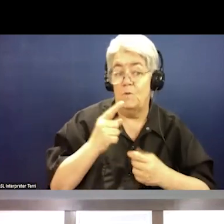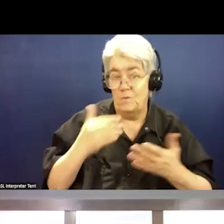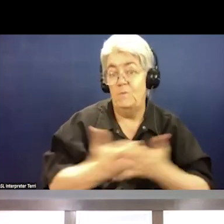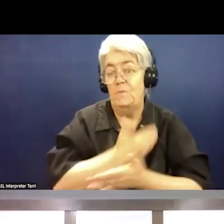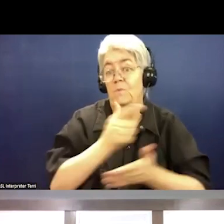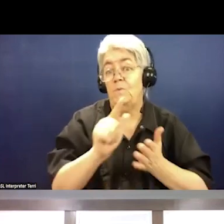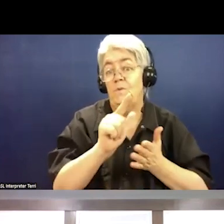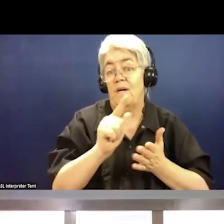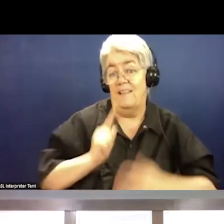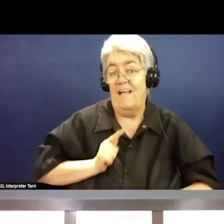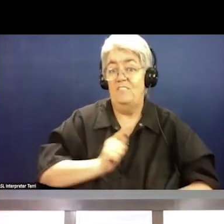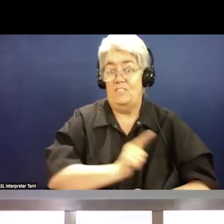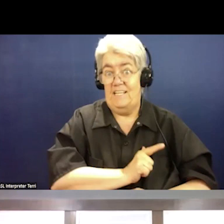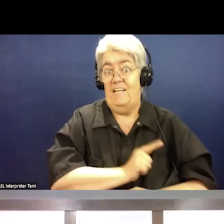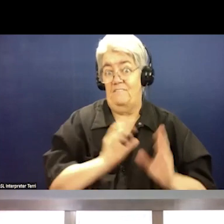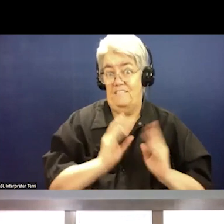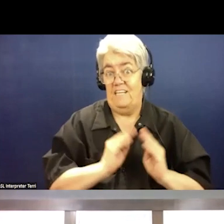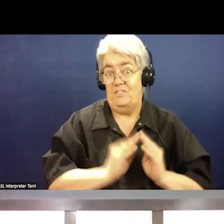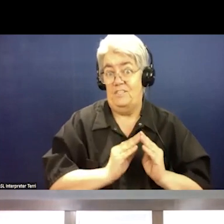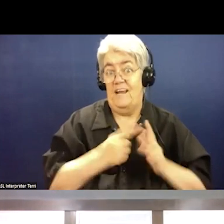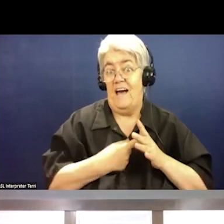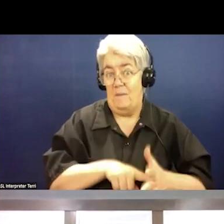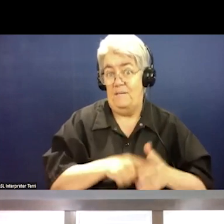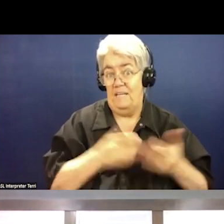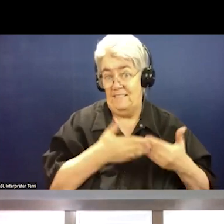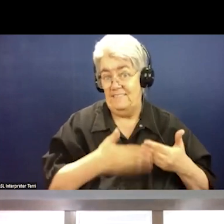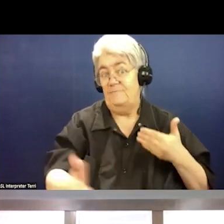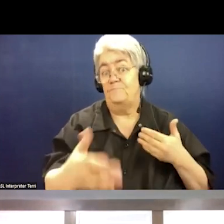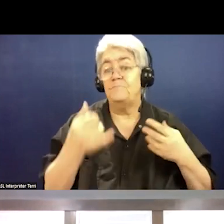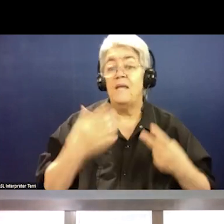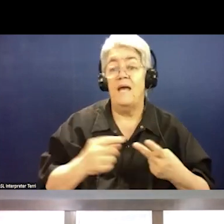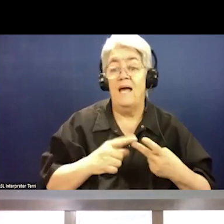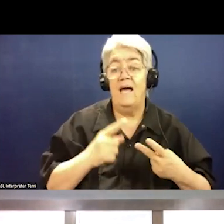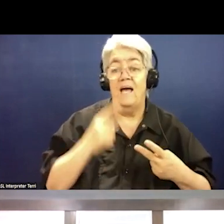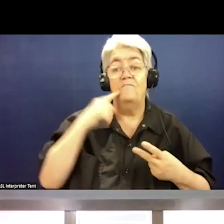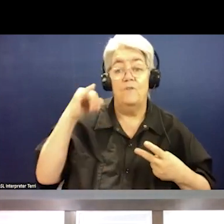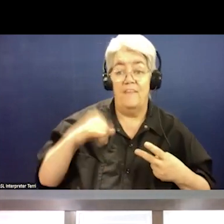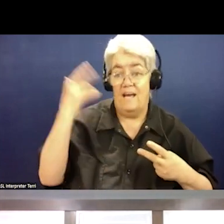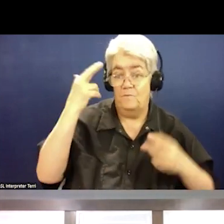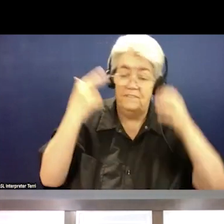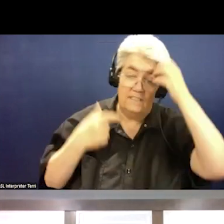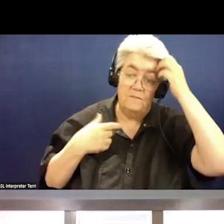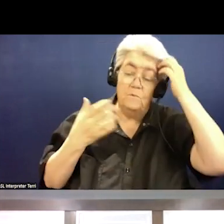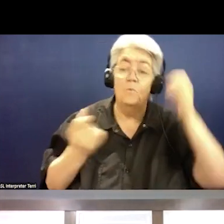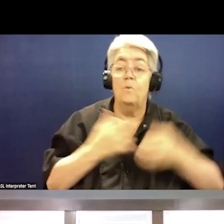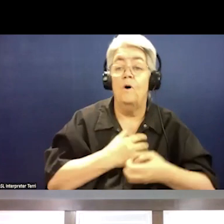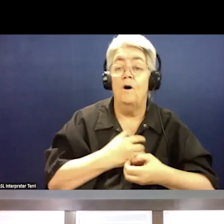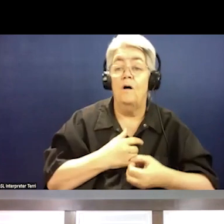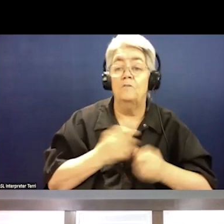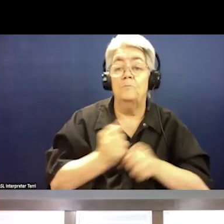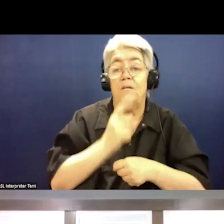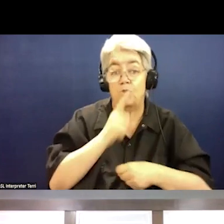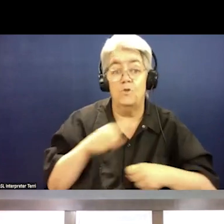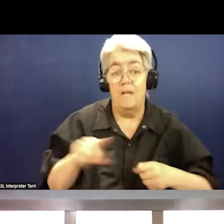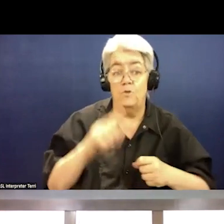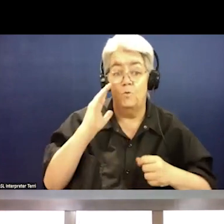legislative session ahead of you. Um, and for that reason, we wanted to make sure that we reminded you